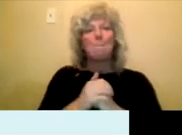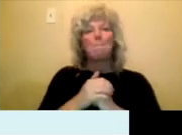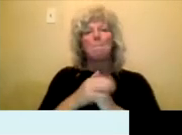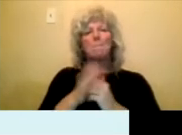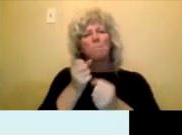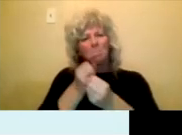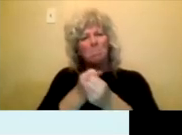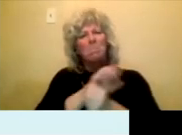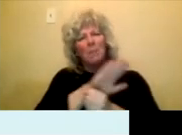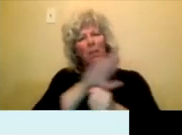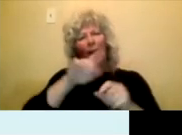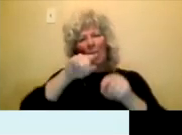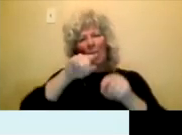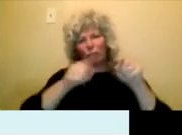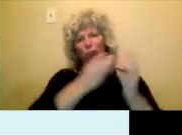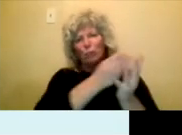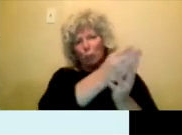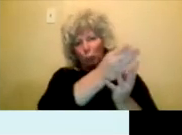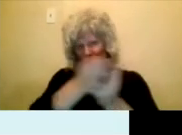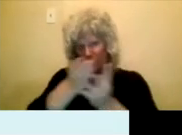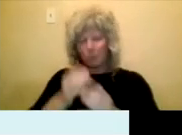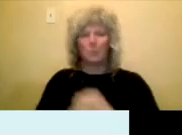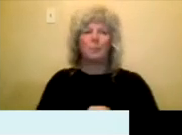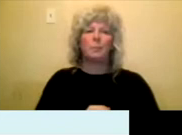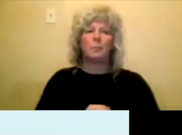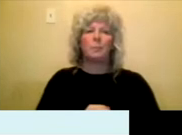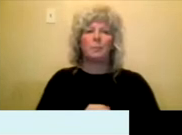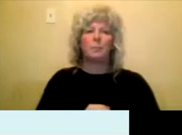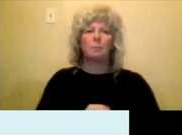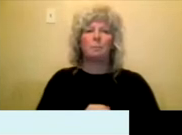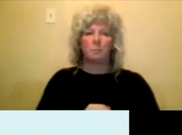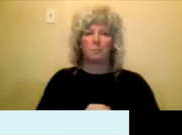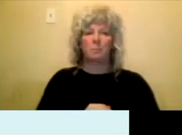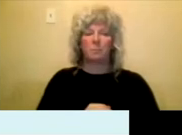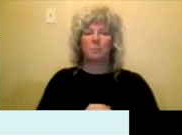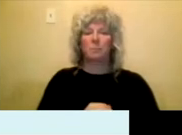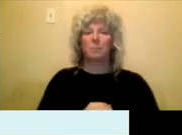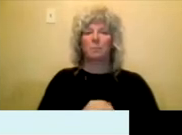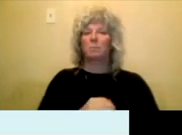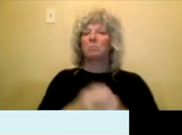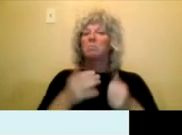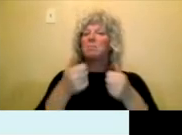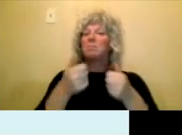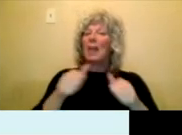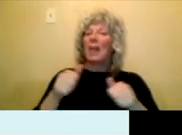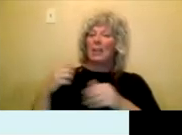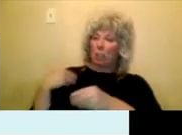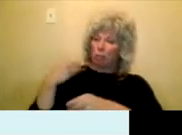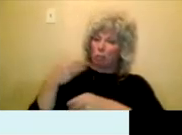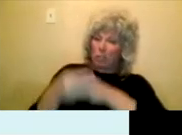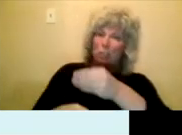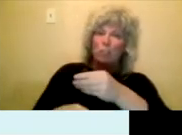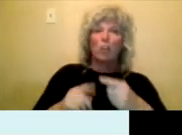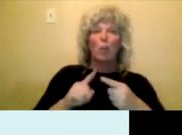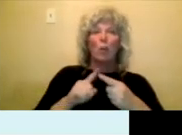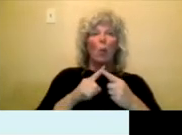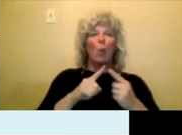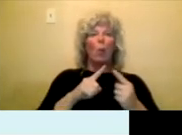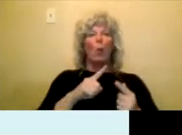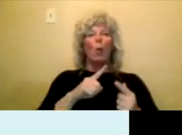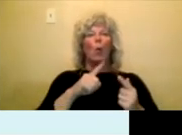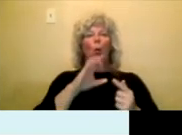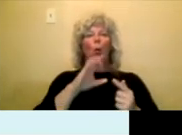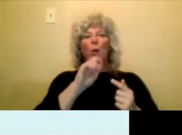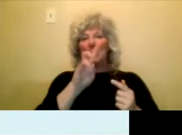Um, so you can, we fund all contemporary and traditional arts practices that are supported at the OAC.